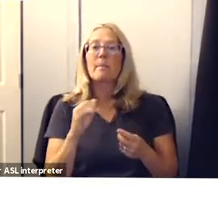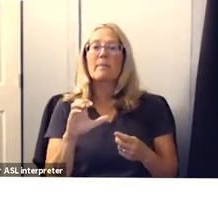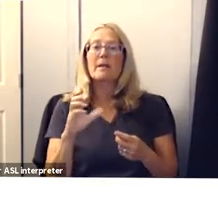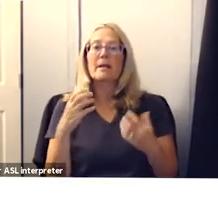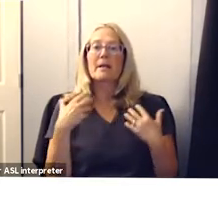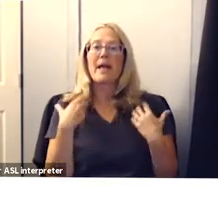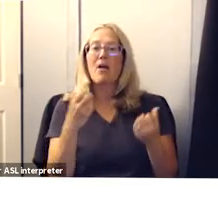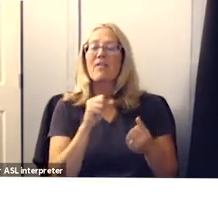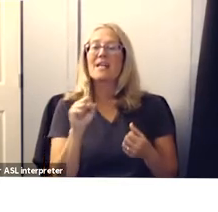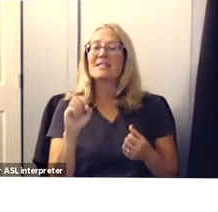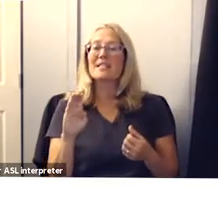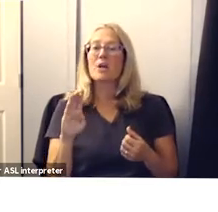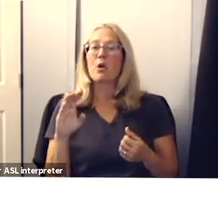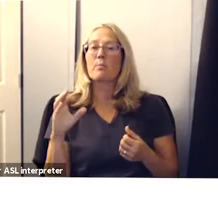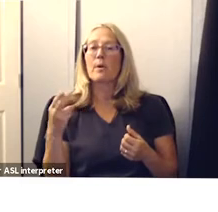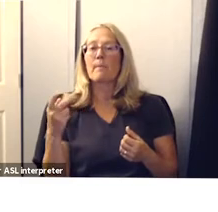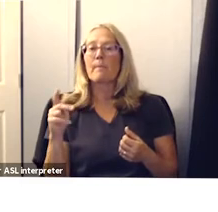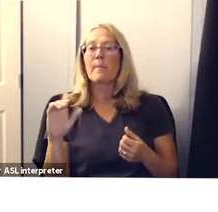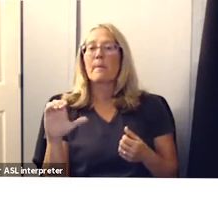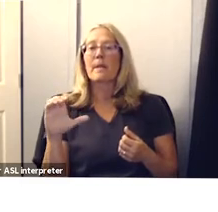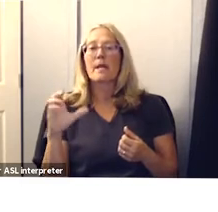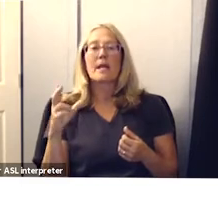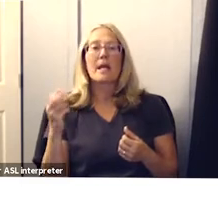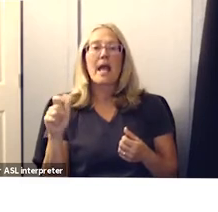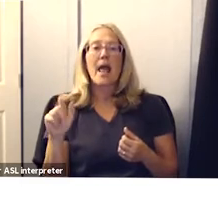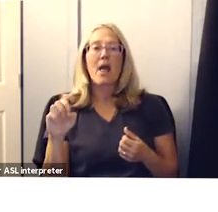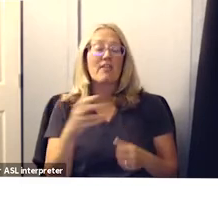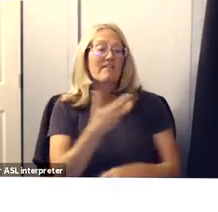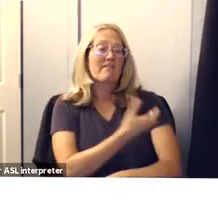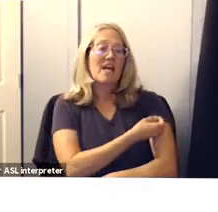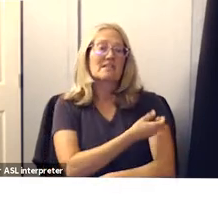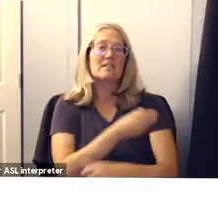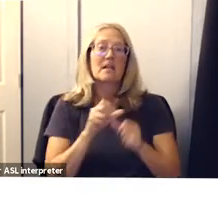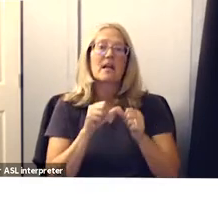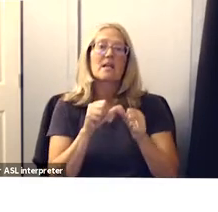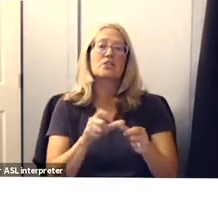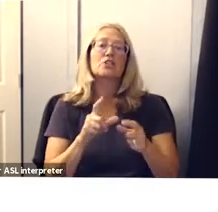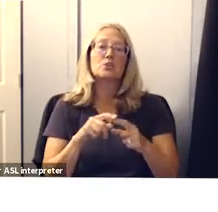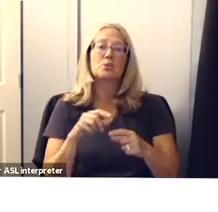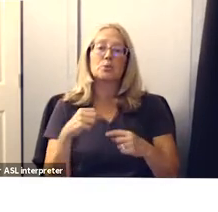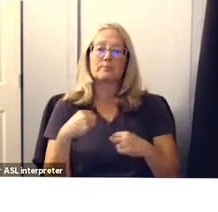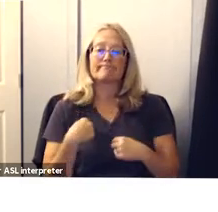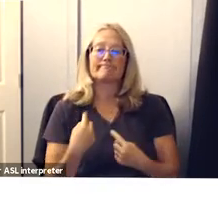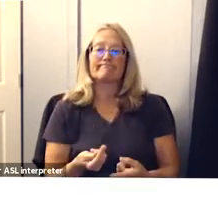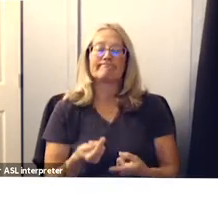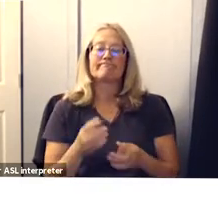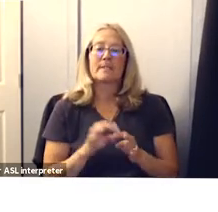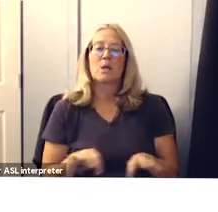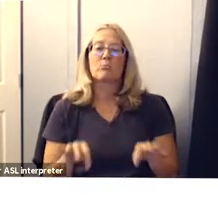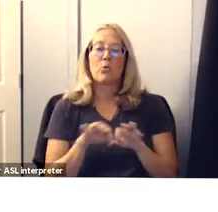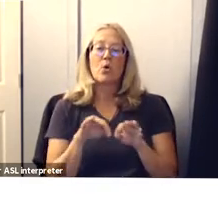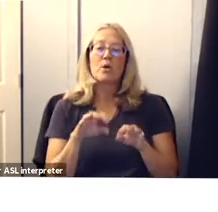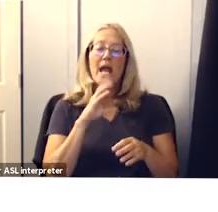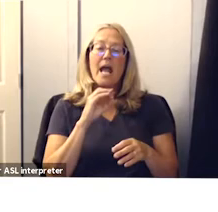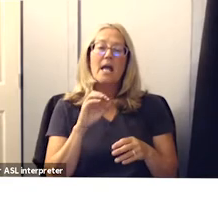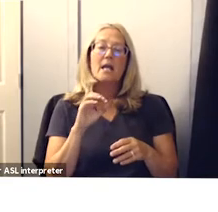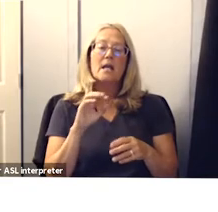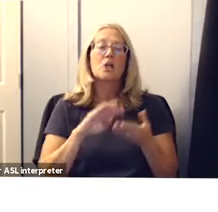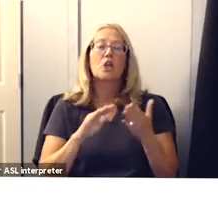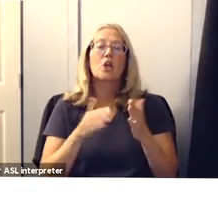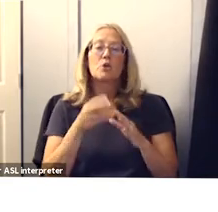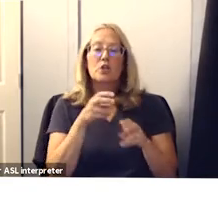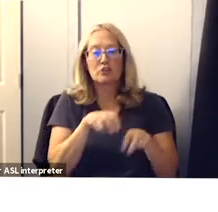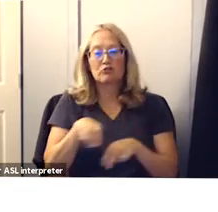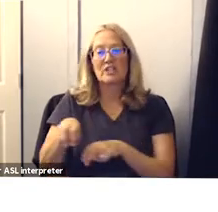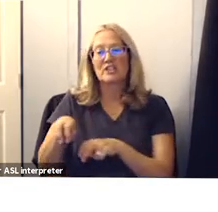um vaccines are as important as they have been and um we're watching community transmission right now